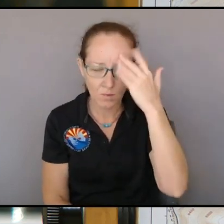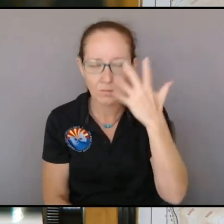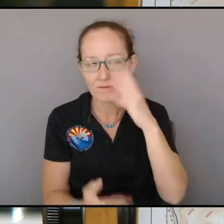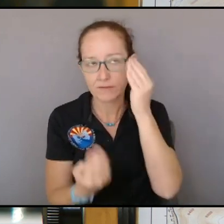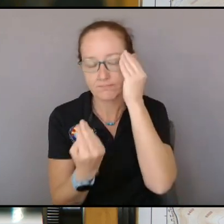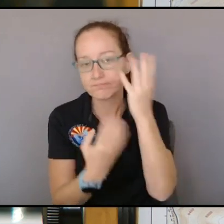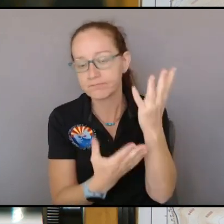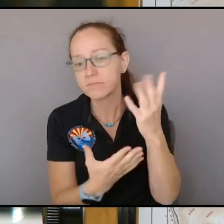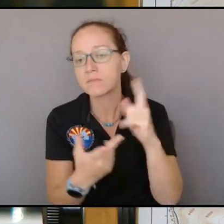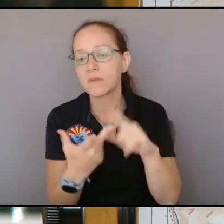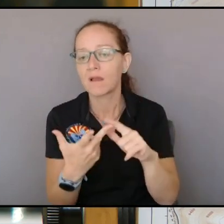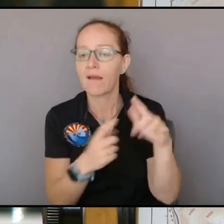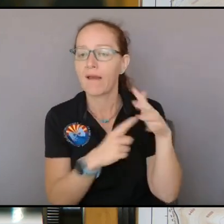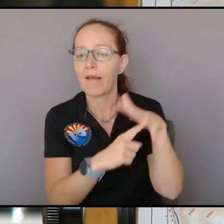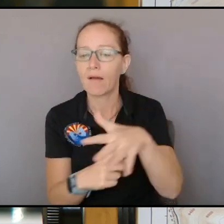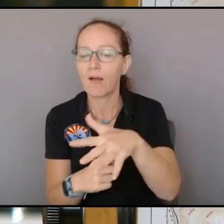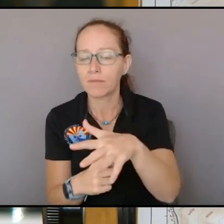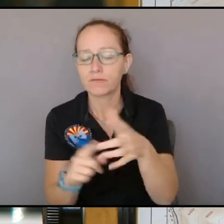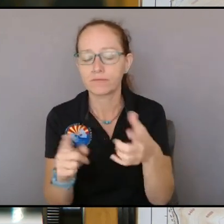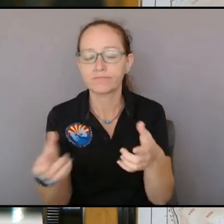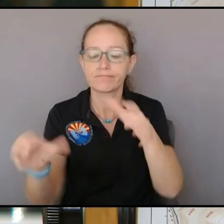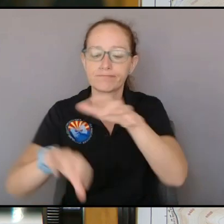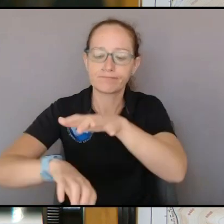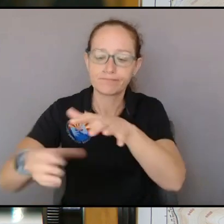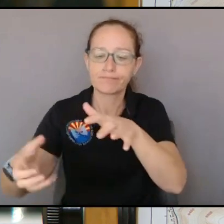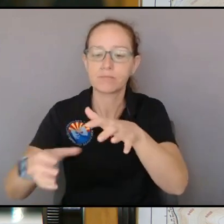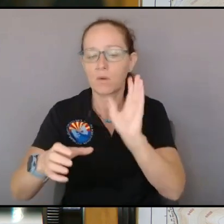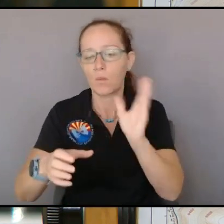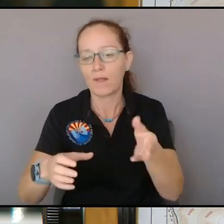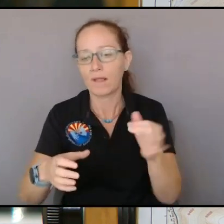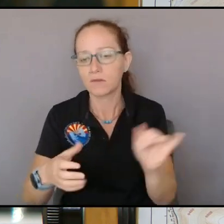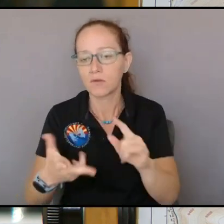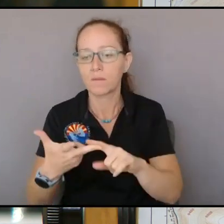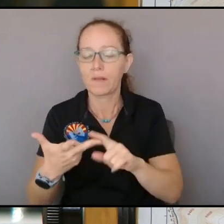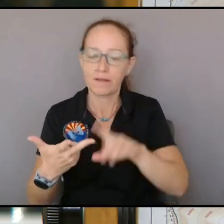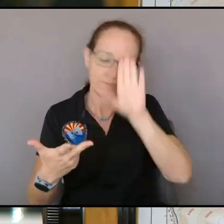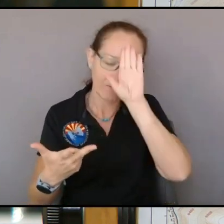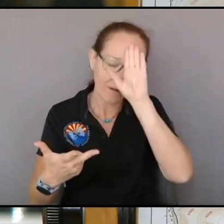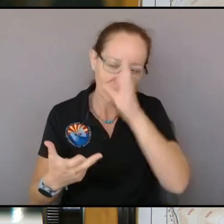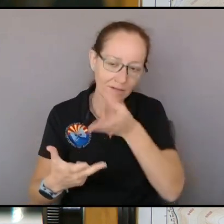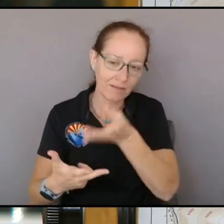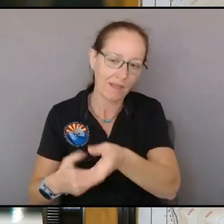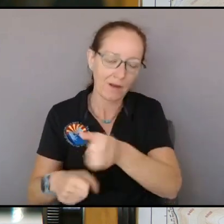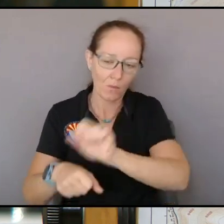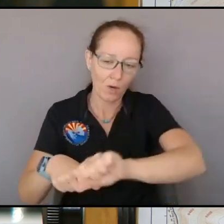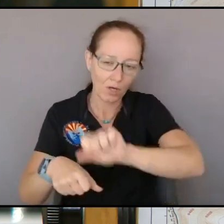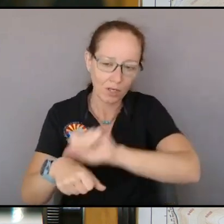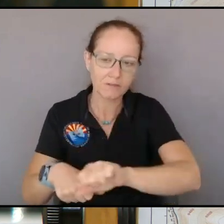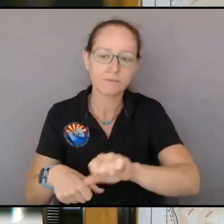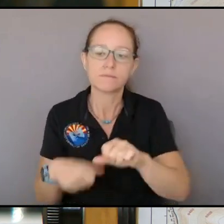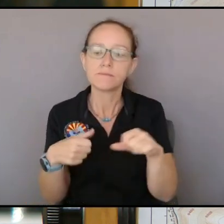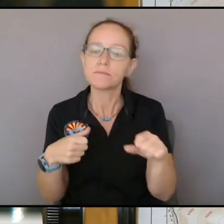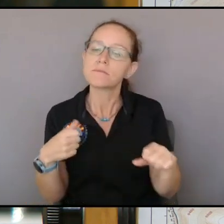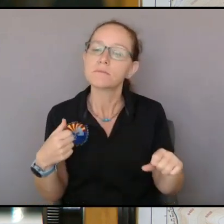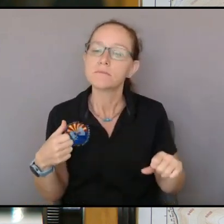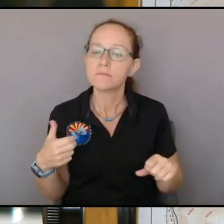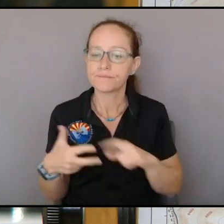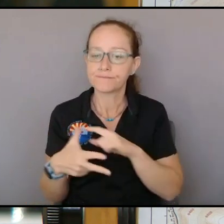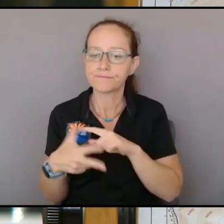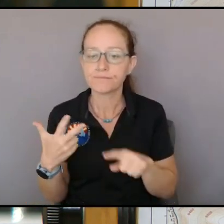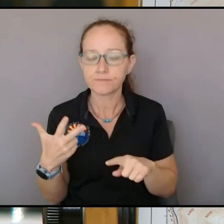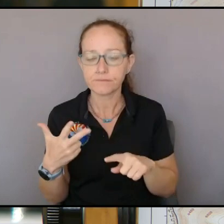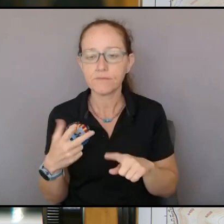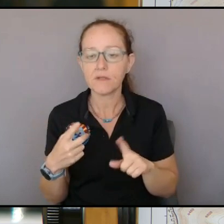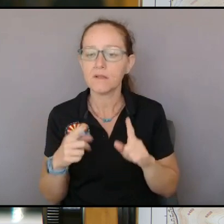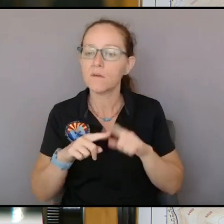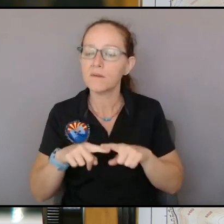ground dropping water but um you know as the wind as we get different forecasts and different wind directions we prioritize different areas of the